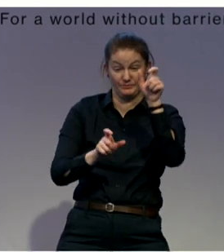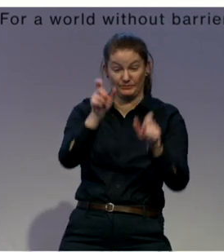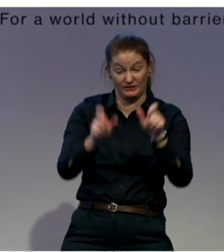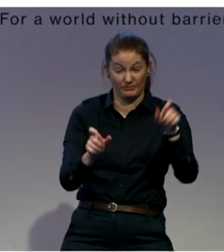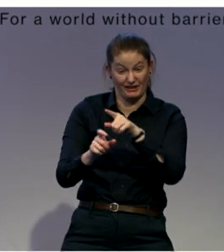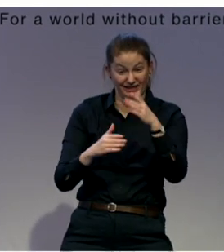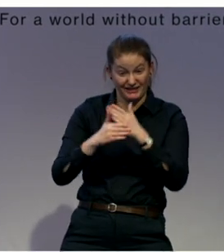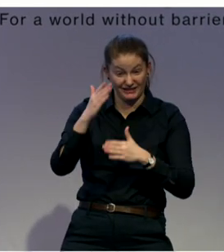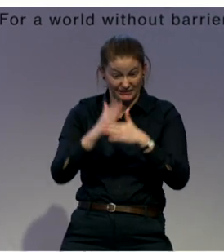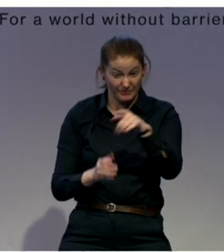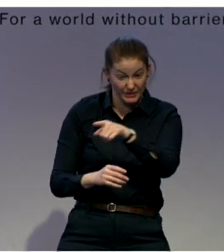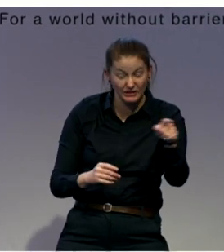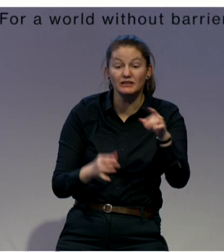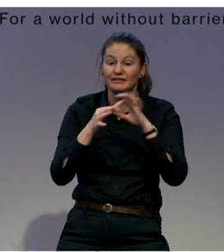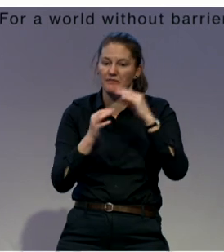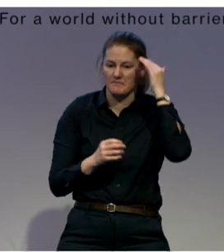Thank you very much.